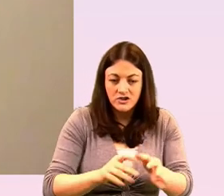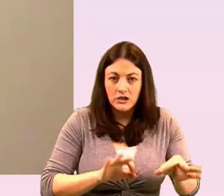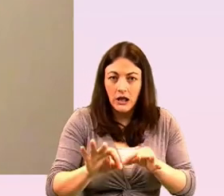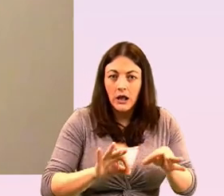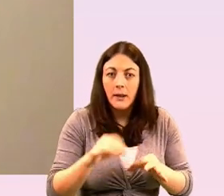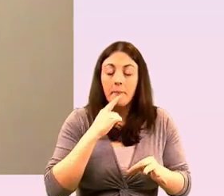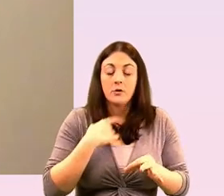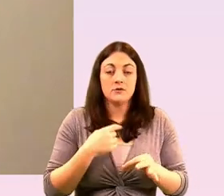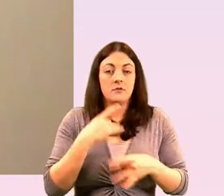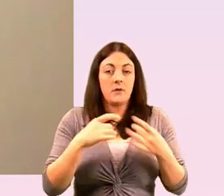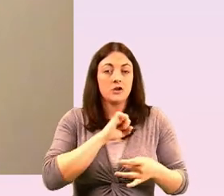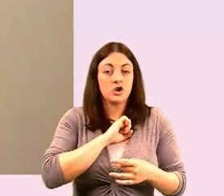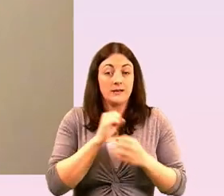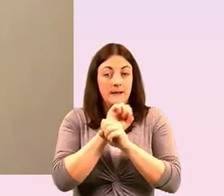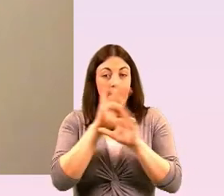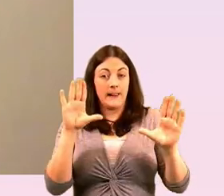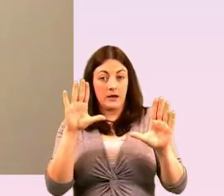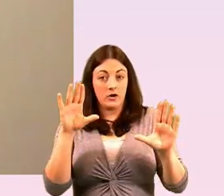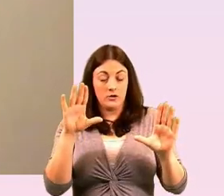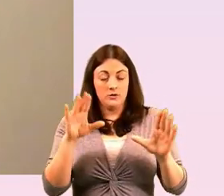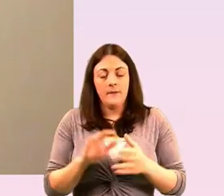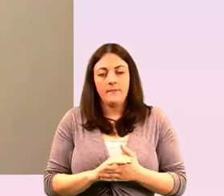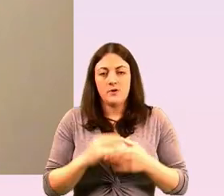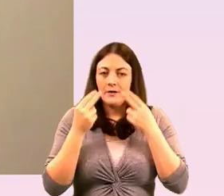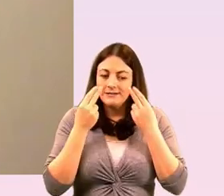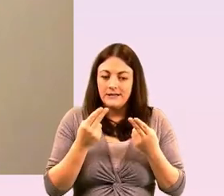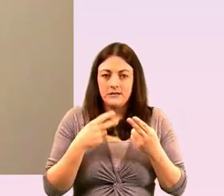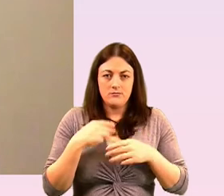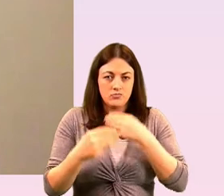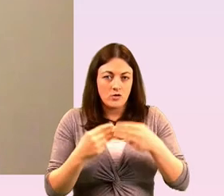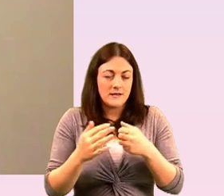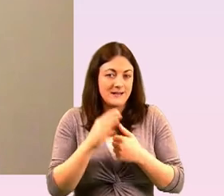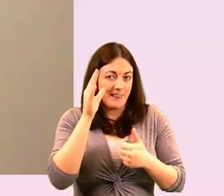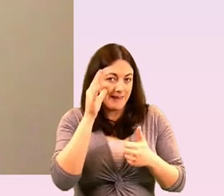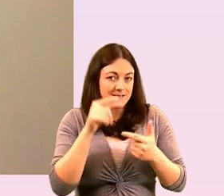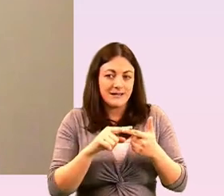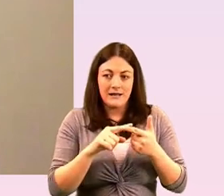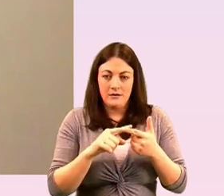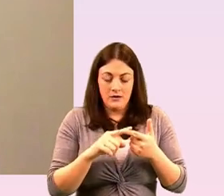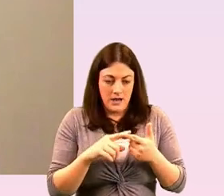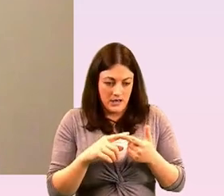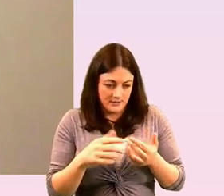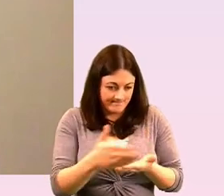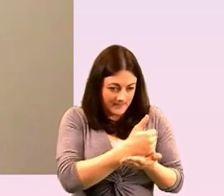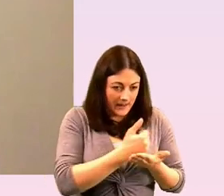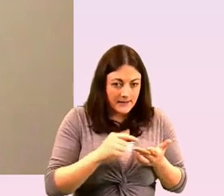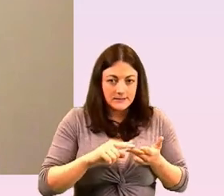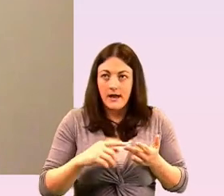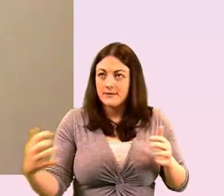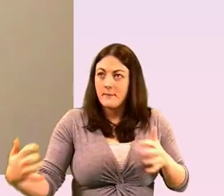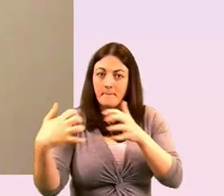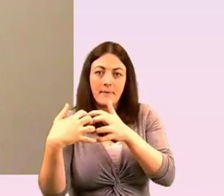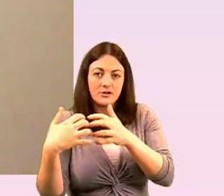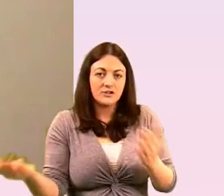operation of listening um and matching and and really trying to there uh